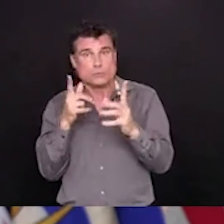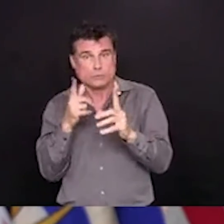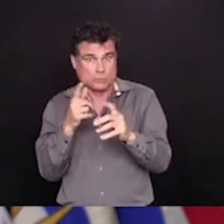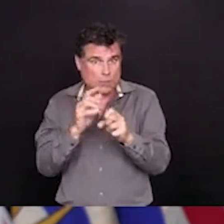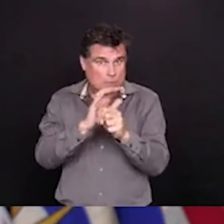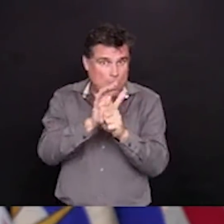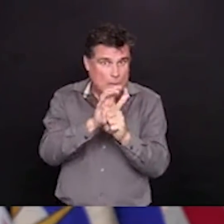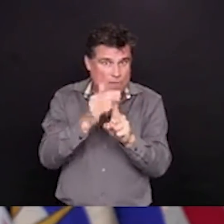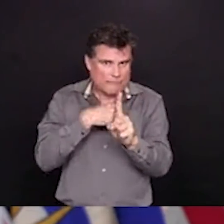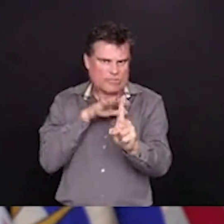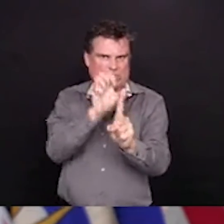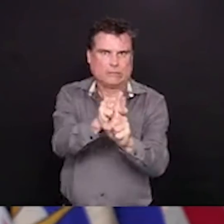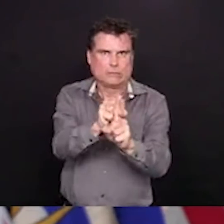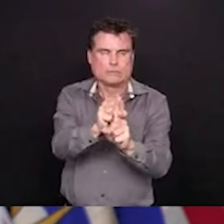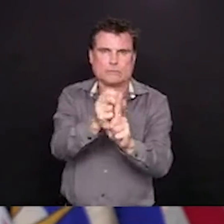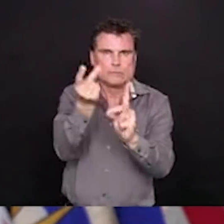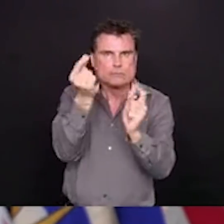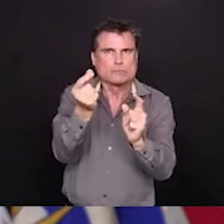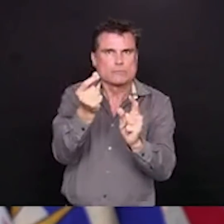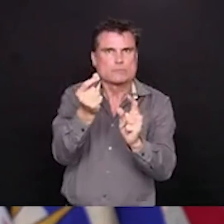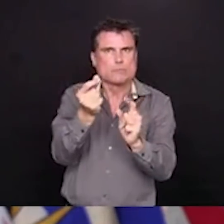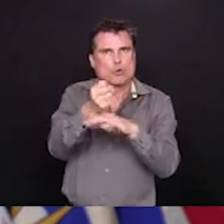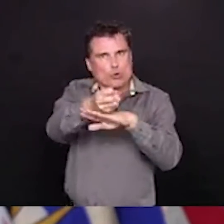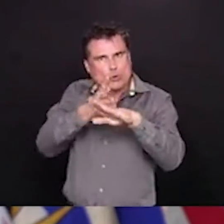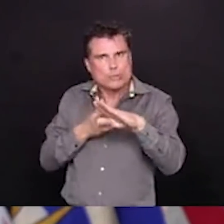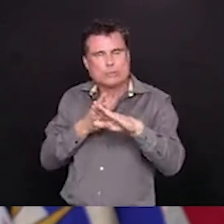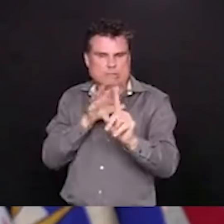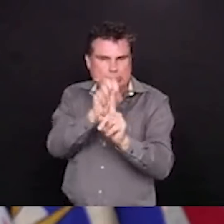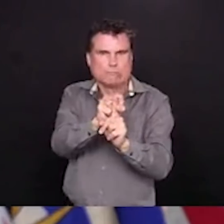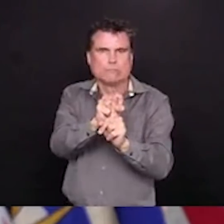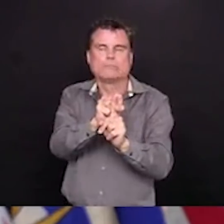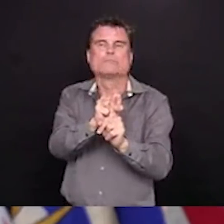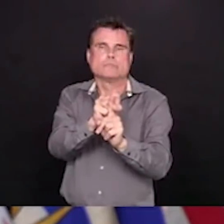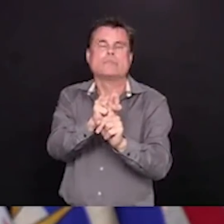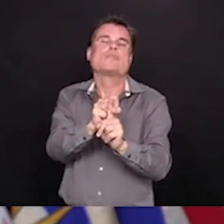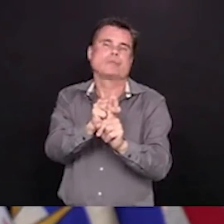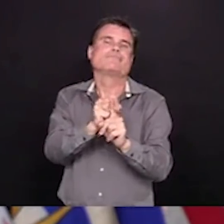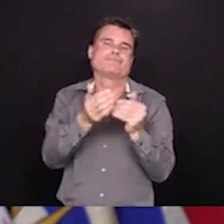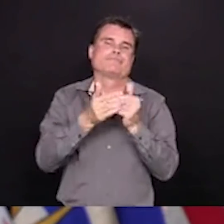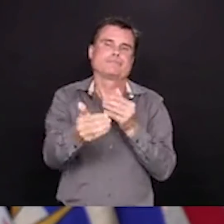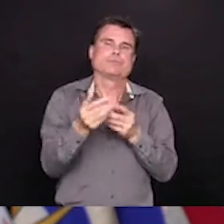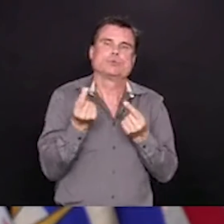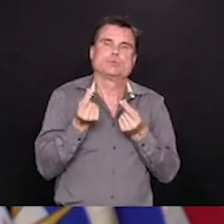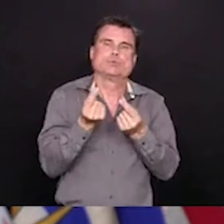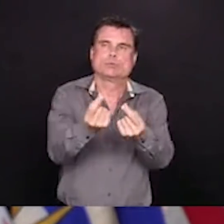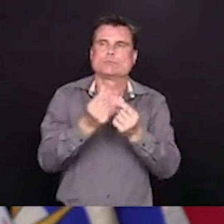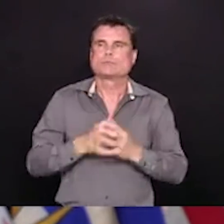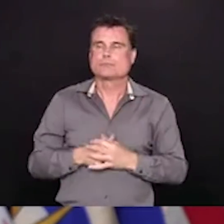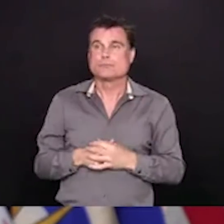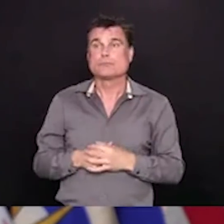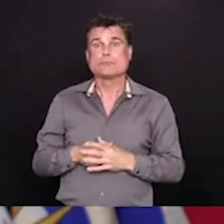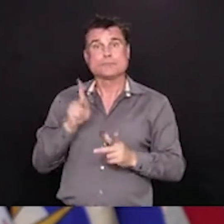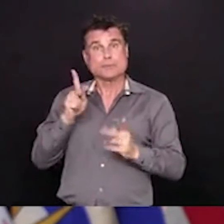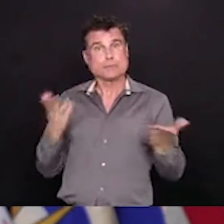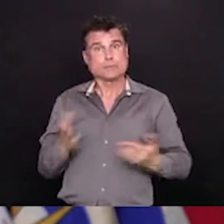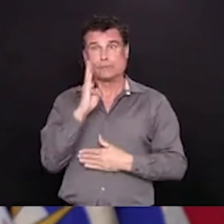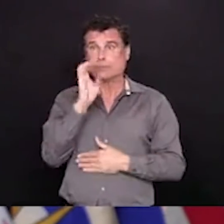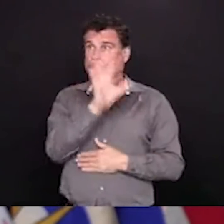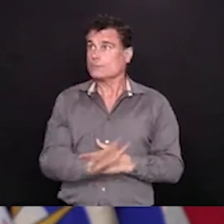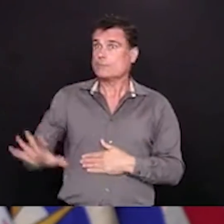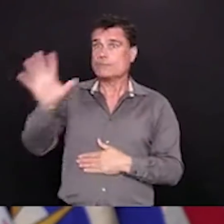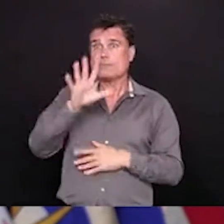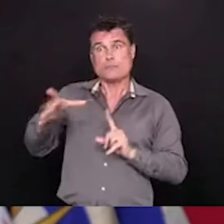In terms of the cases we have in British Columbia, we have 104 people who are now in hospital, and of those,